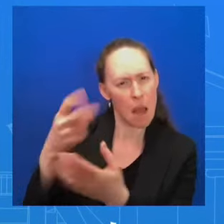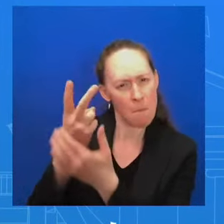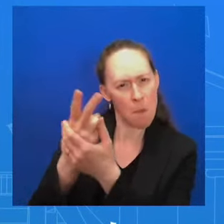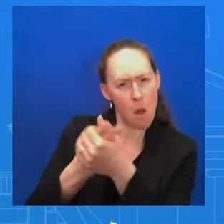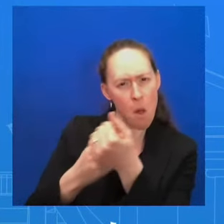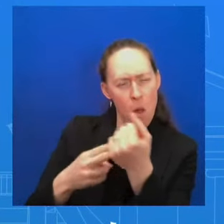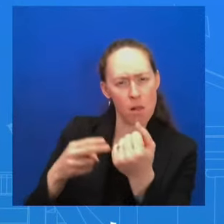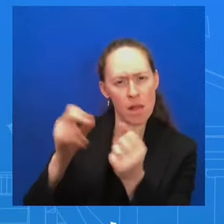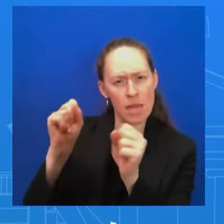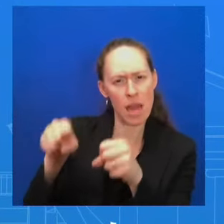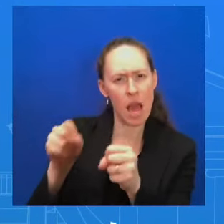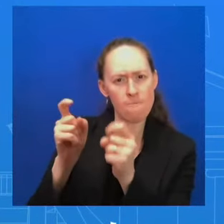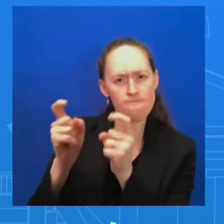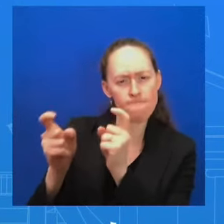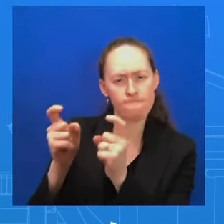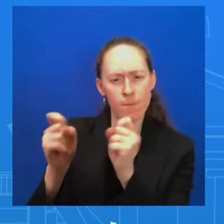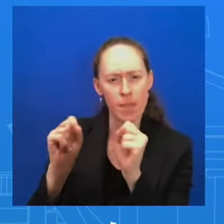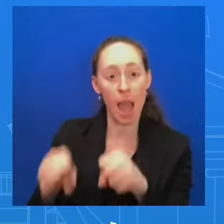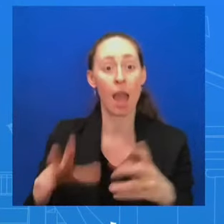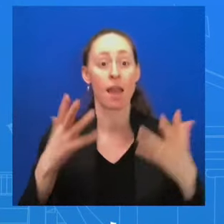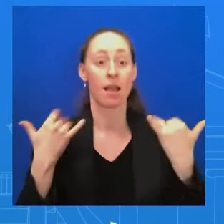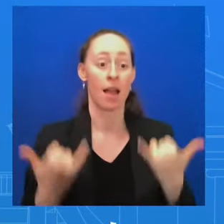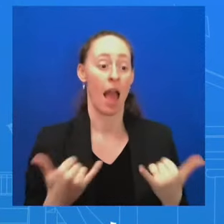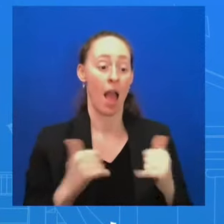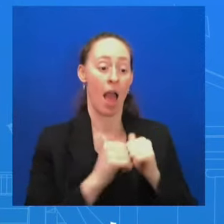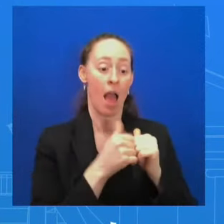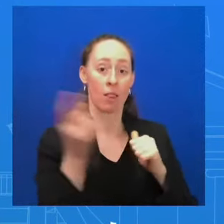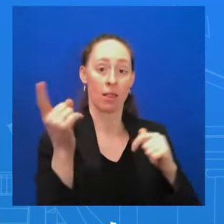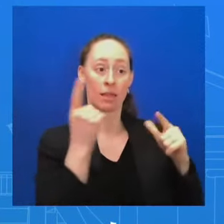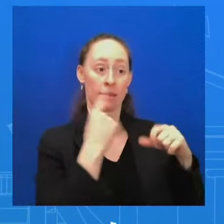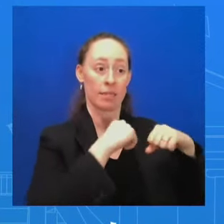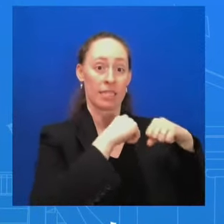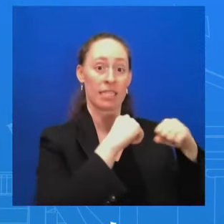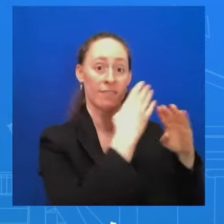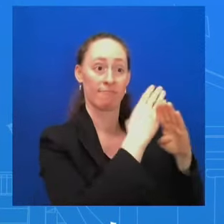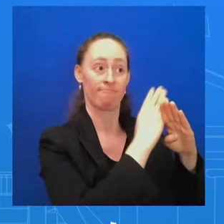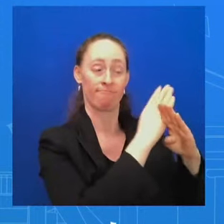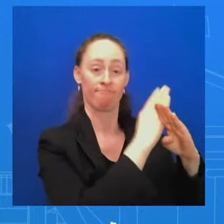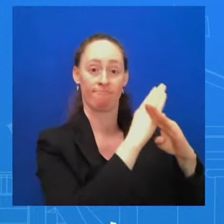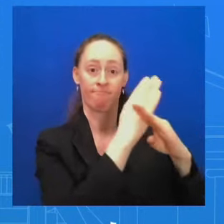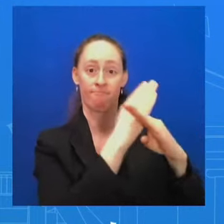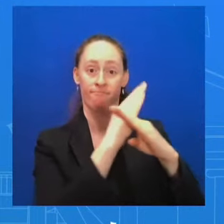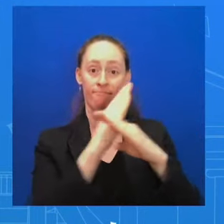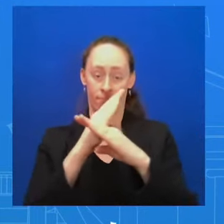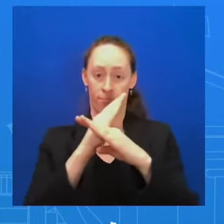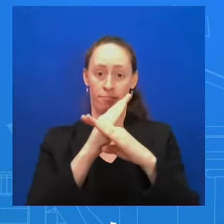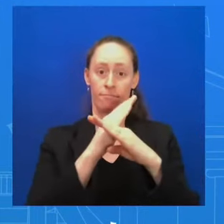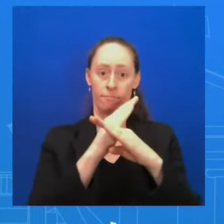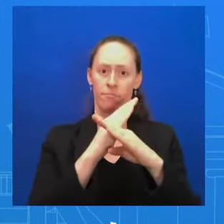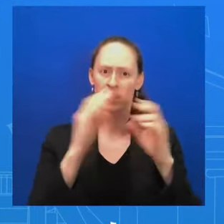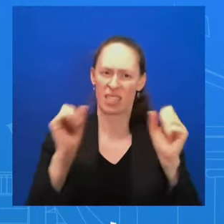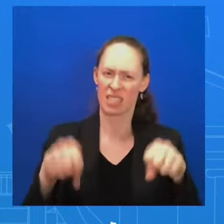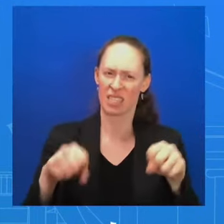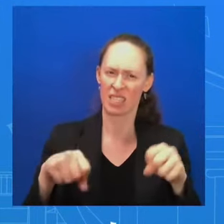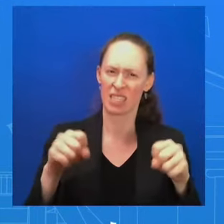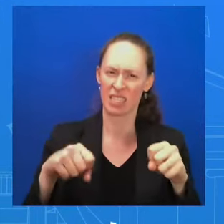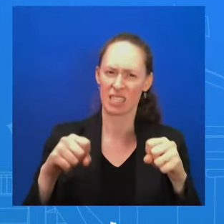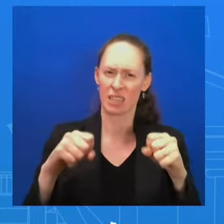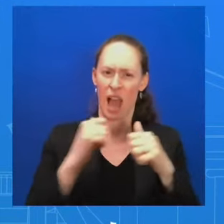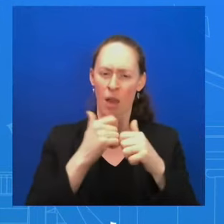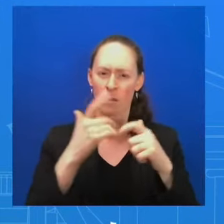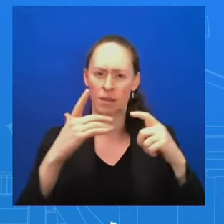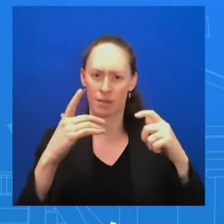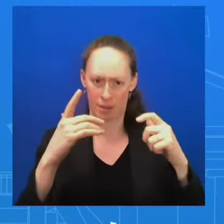which they're defending themselves against the Hamas threat needs to change. And that is the conversation that we had today. But